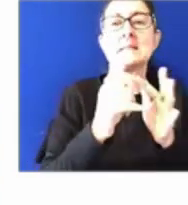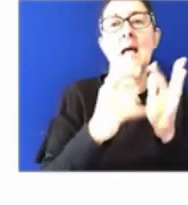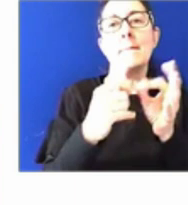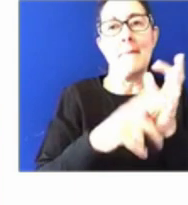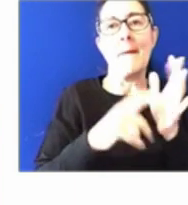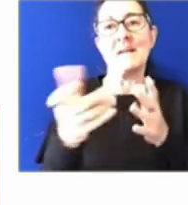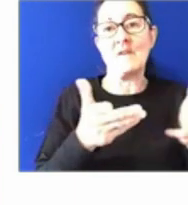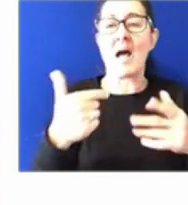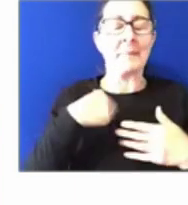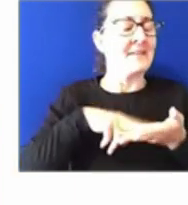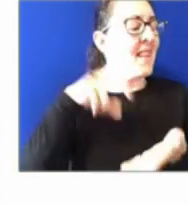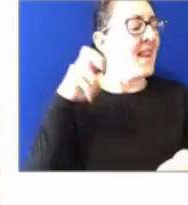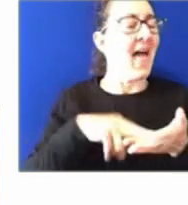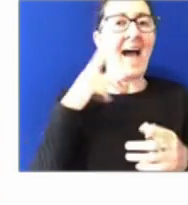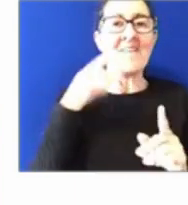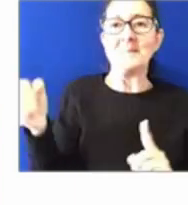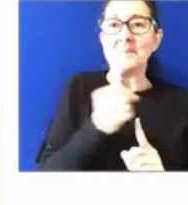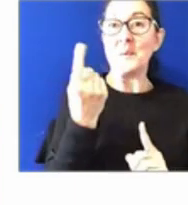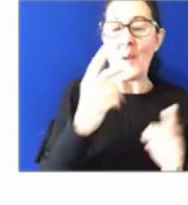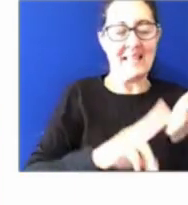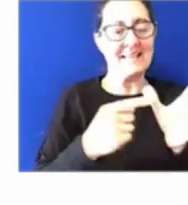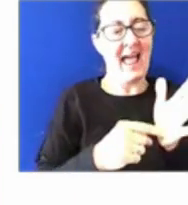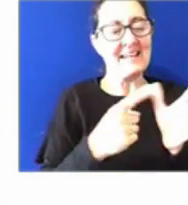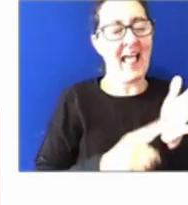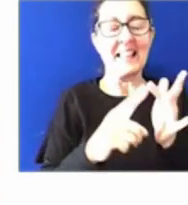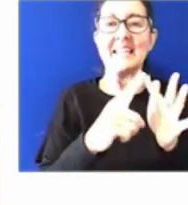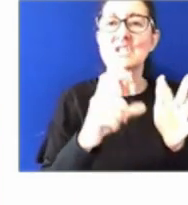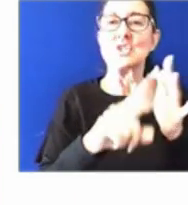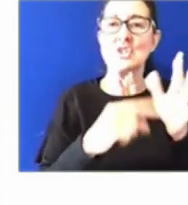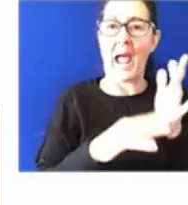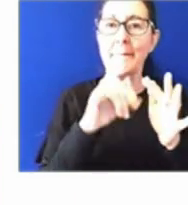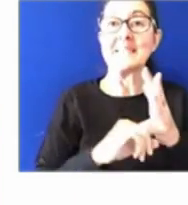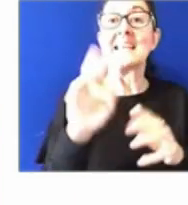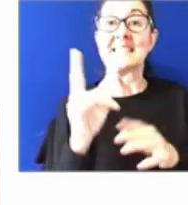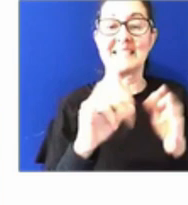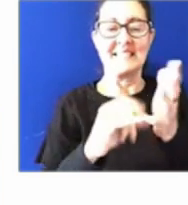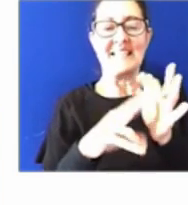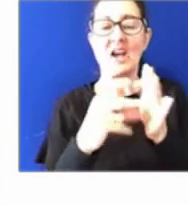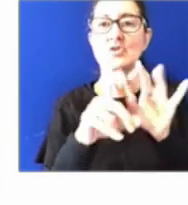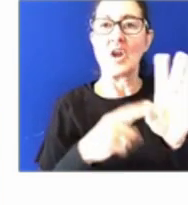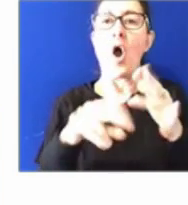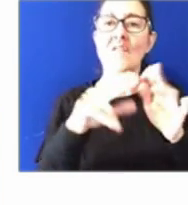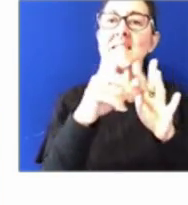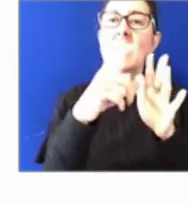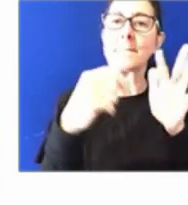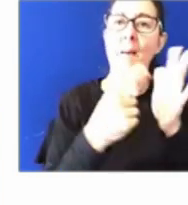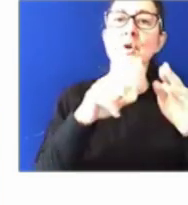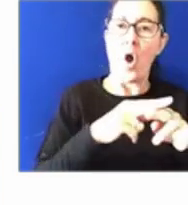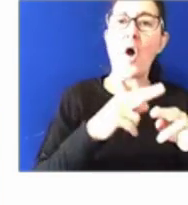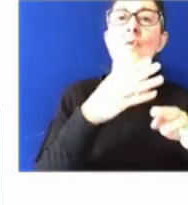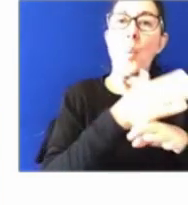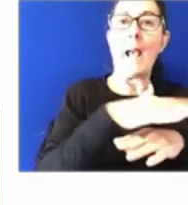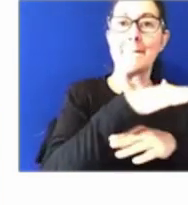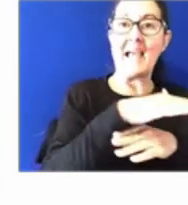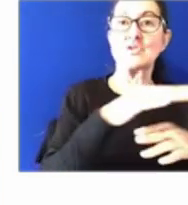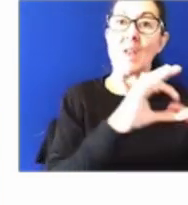Natalie James, who is the Secretary of the Department of Employment and Workplace Relations. And Rebecca Falkingham, who